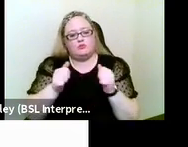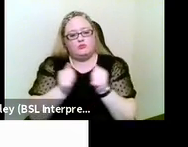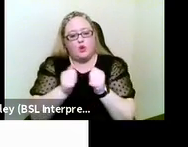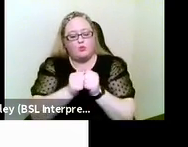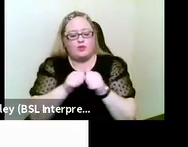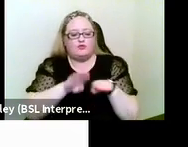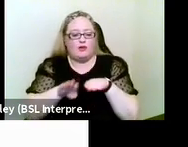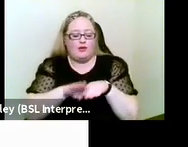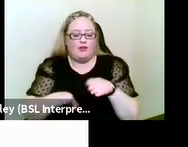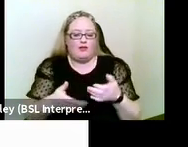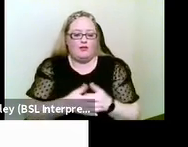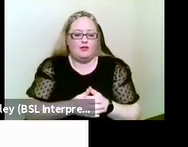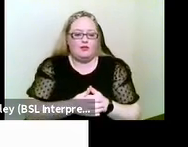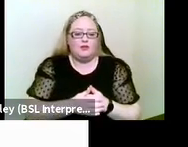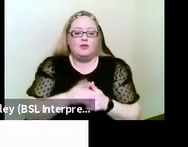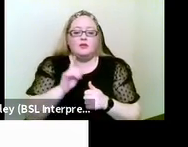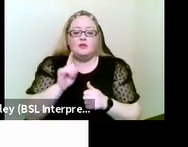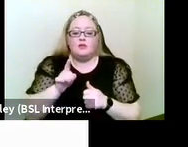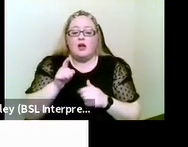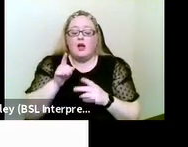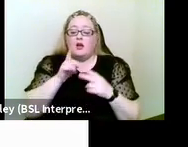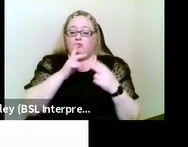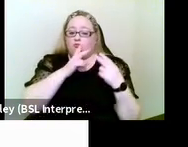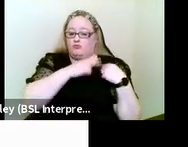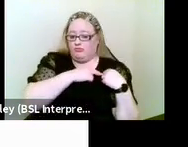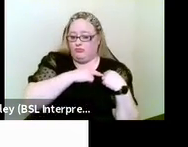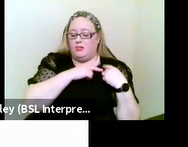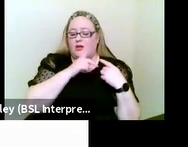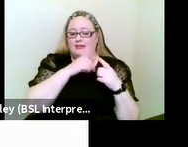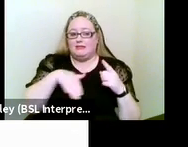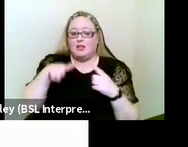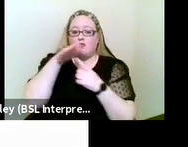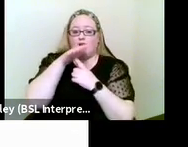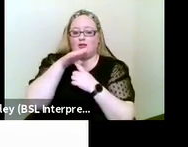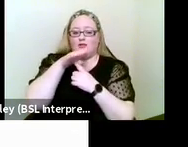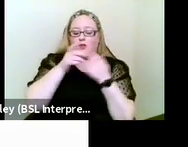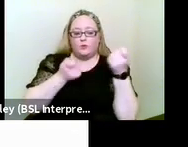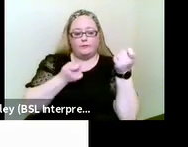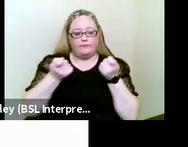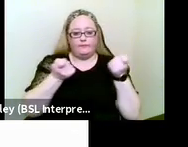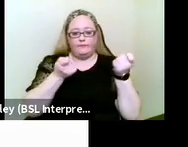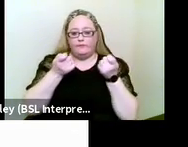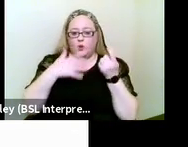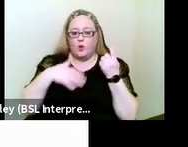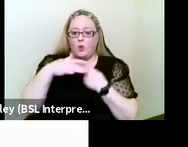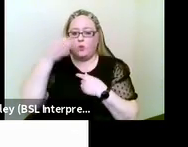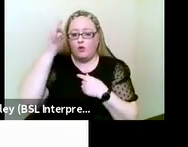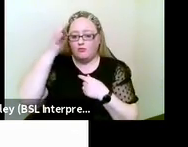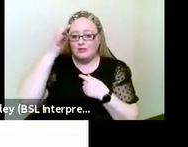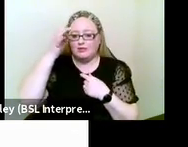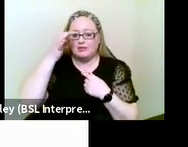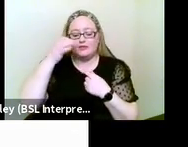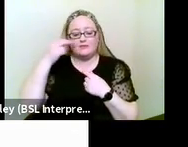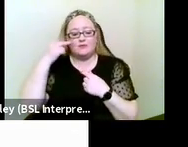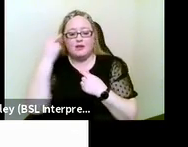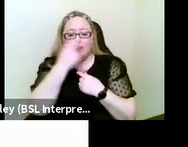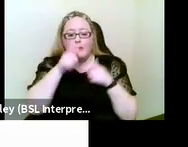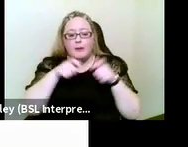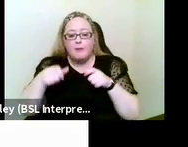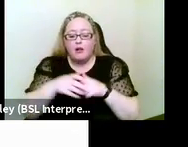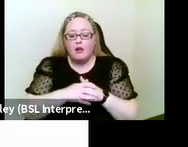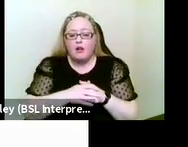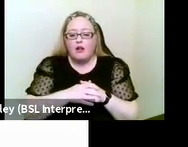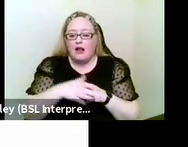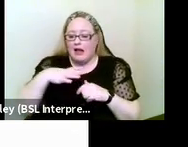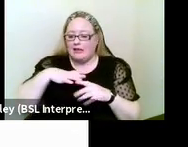somebody at director level has overall responsibility for deafblind people. So I need to start bringing